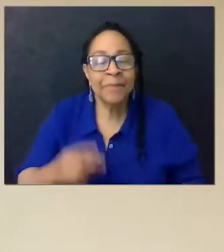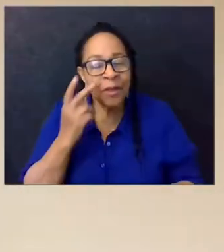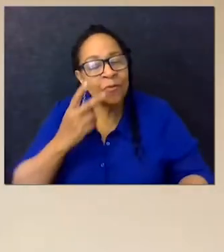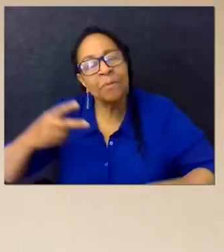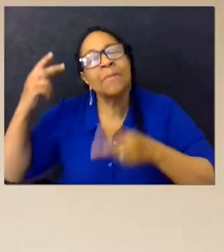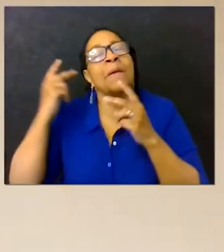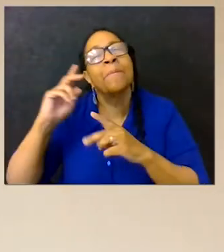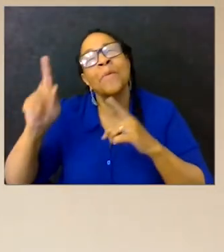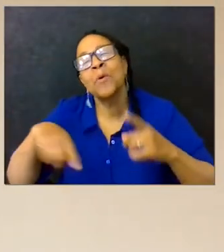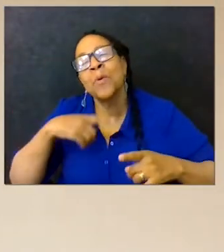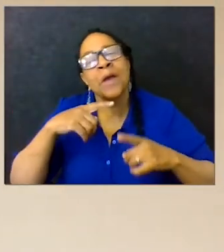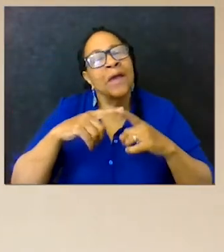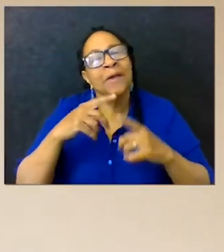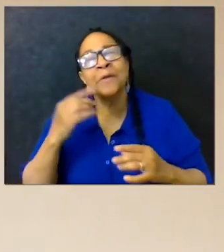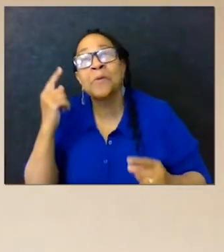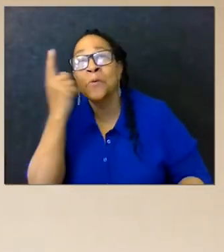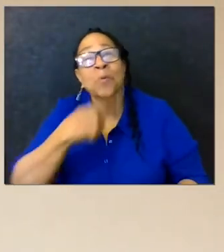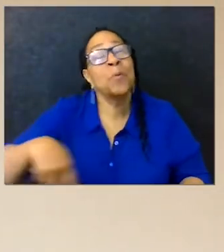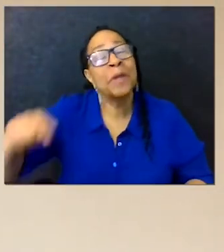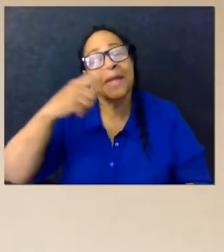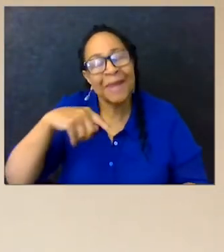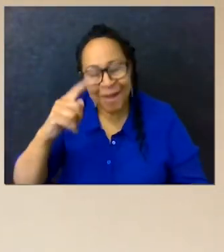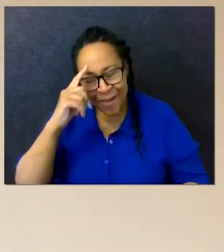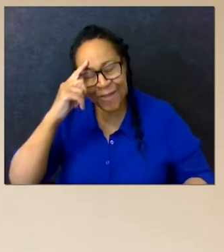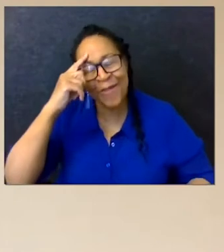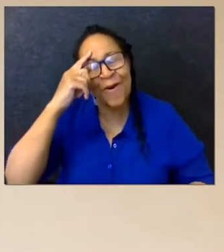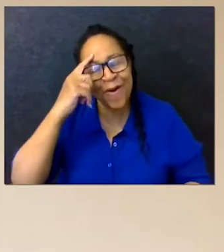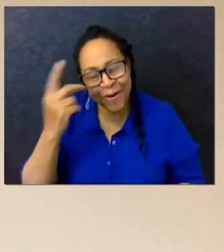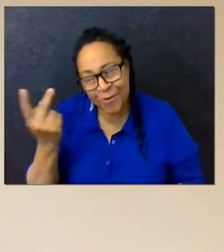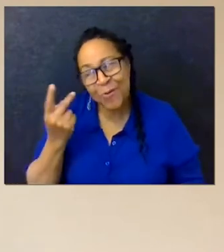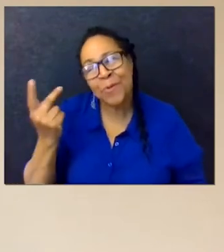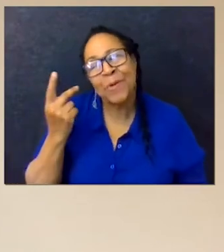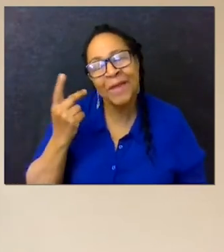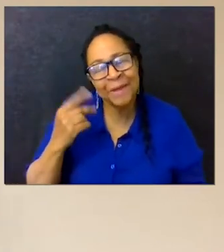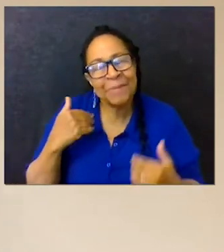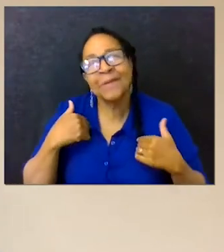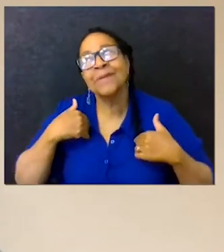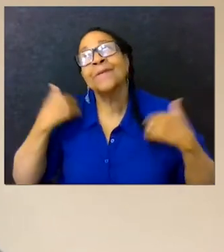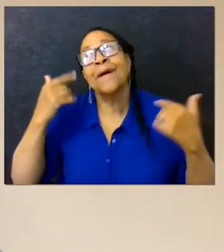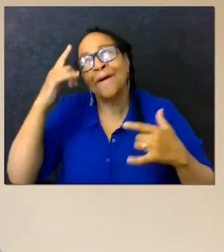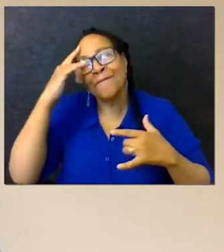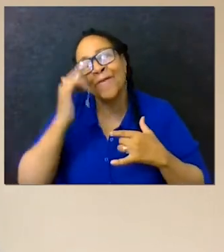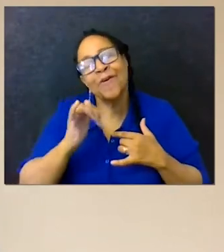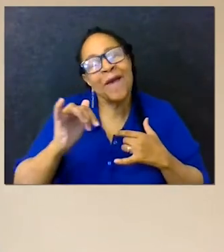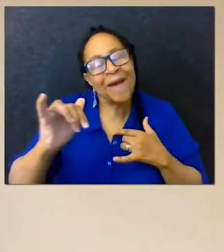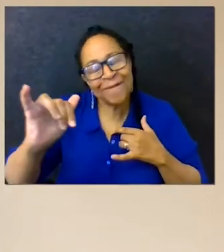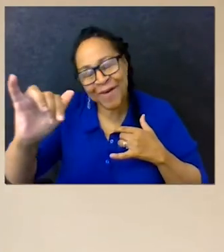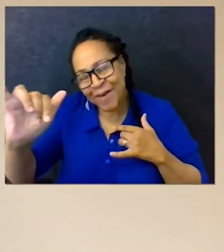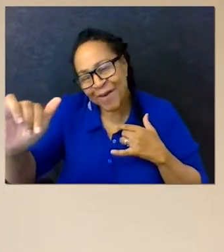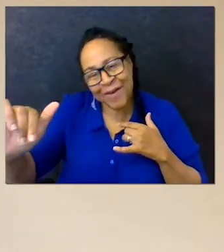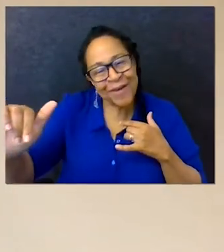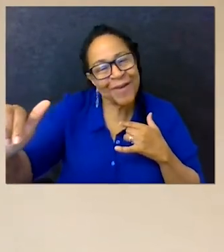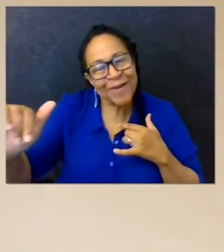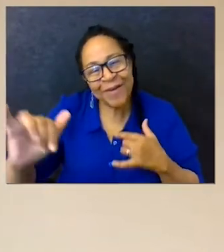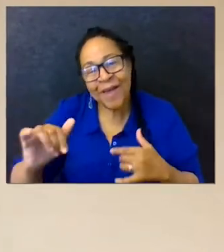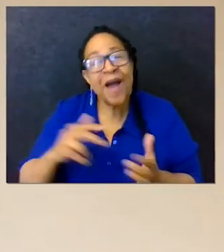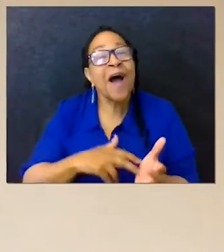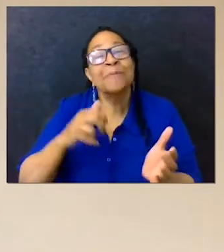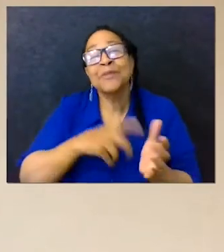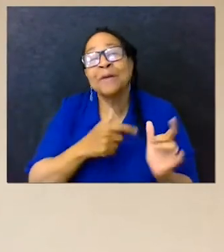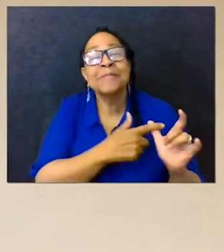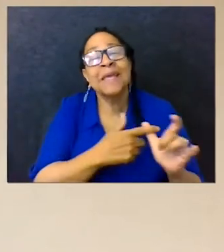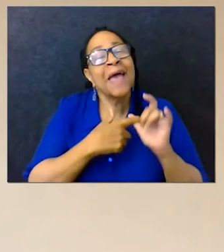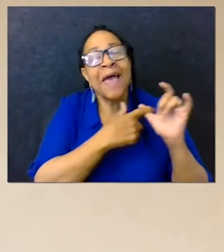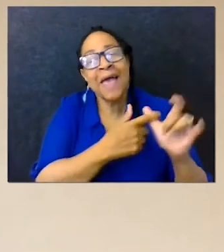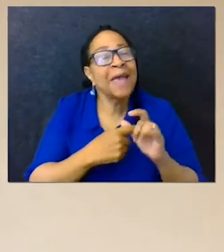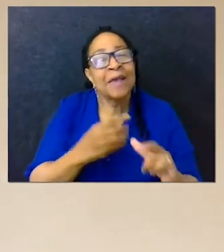Remember when we thought we'd be long forever. Hops,